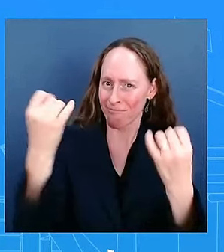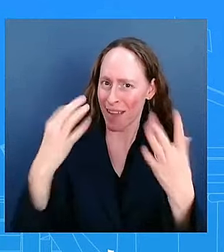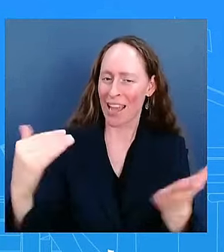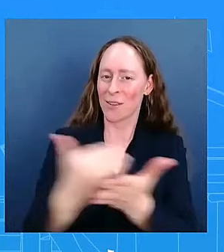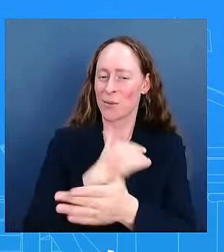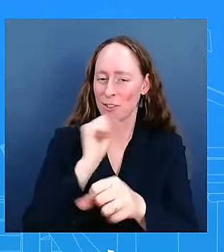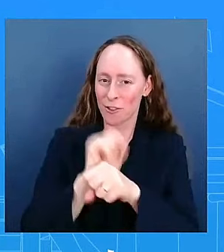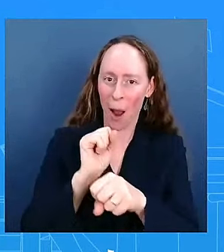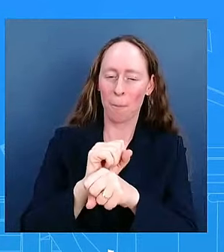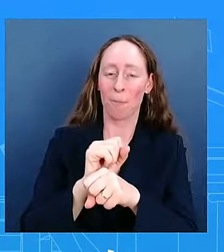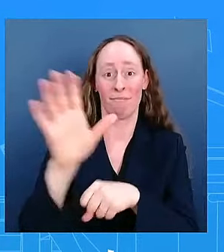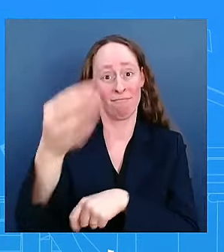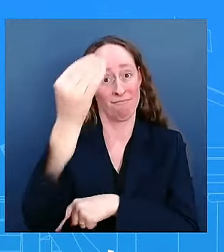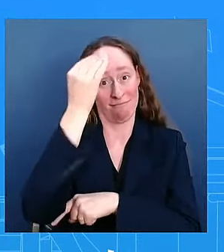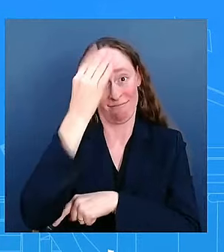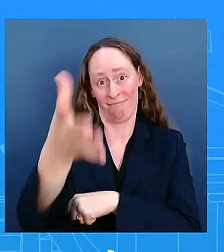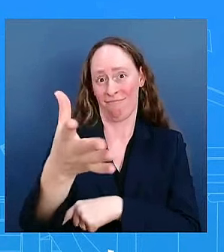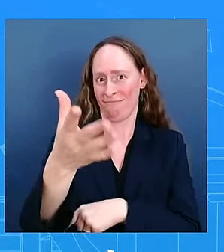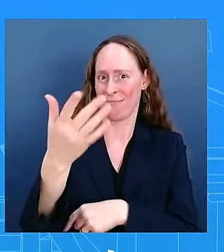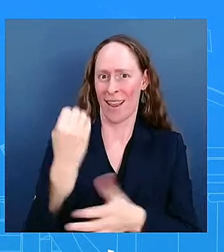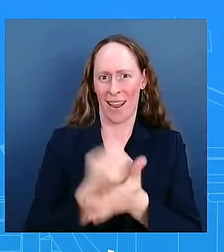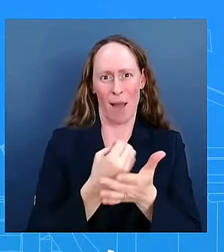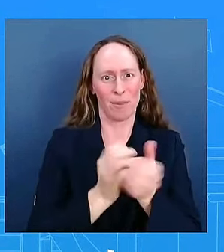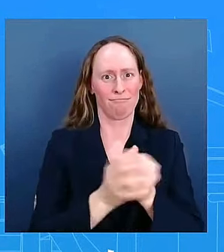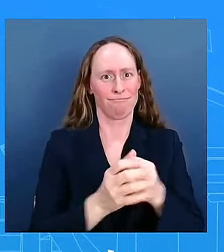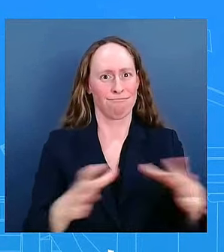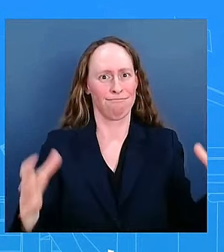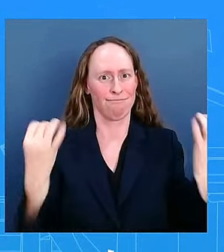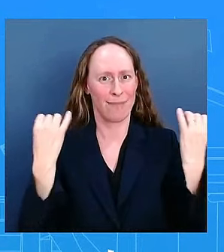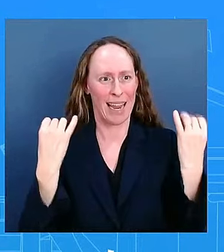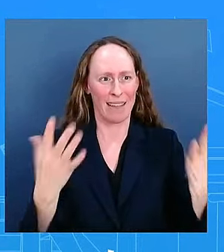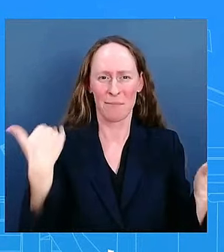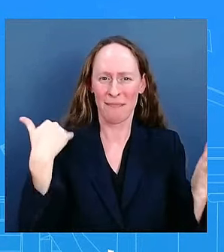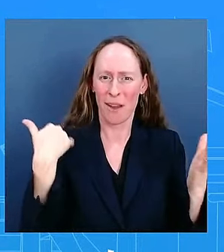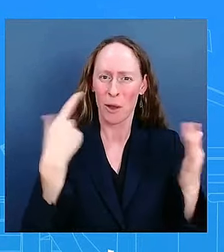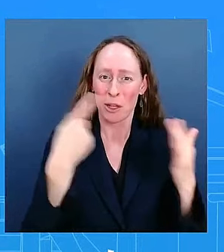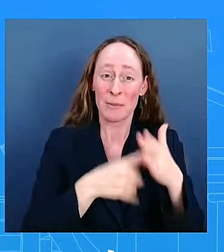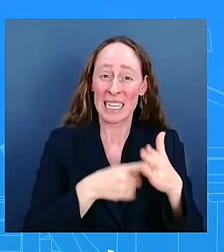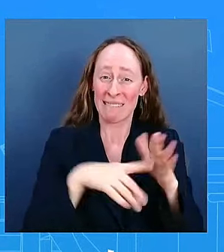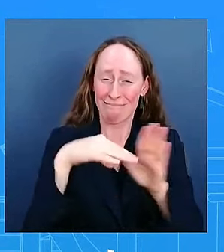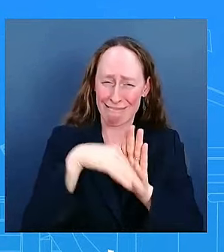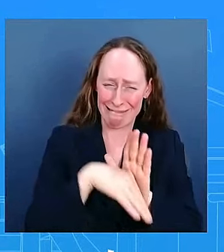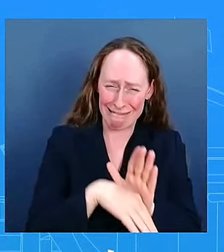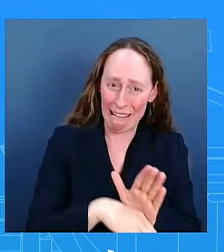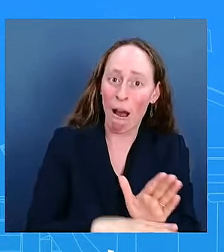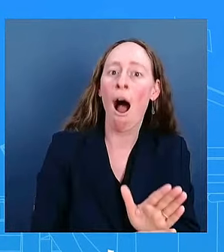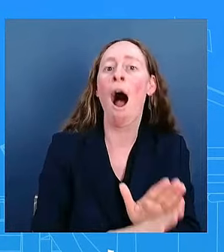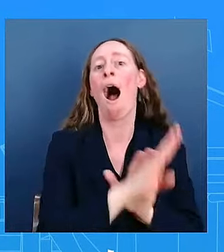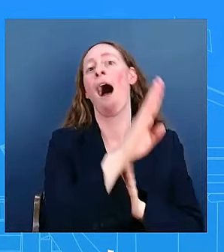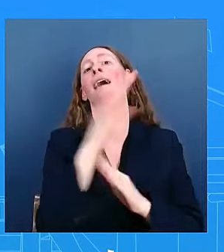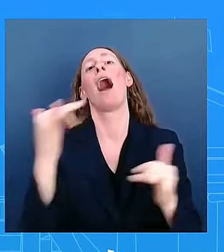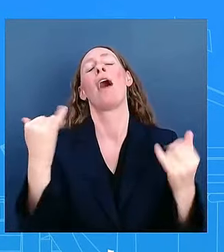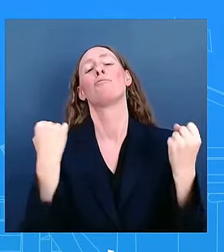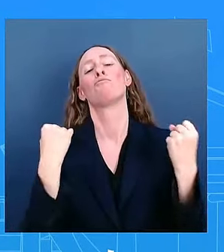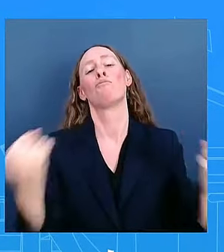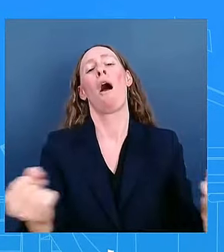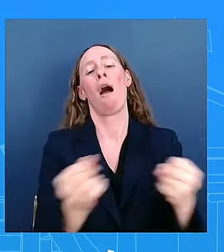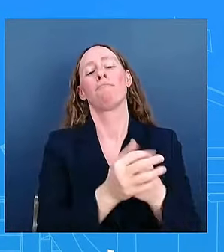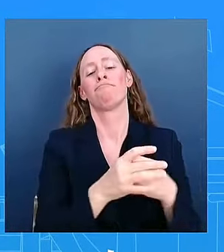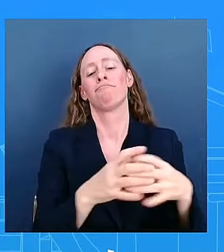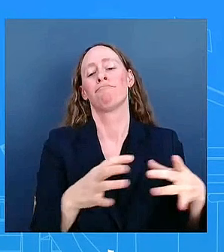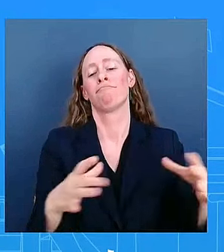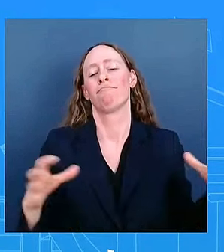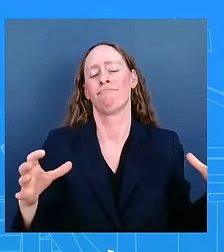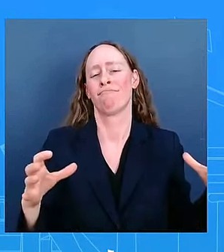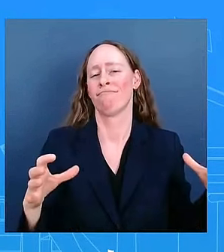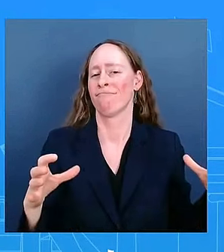strongest economy in the world 16 million jobs created and the lowest unemployment of any administration in